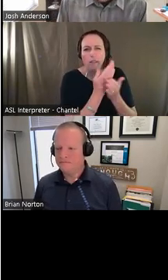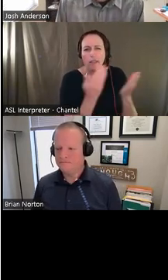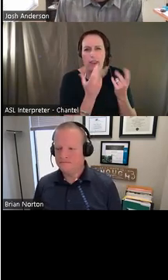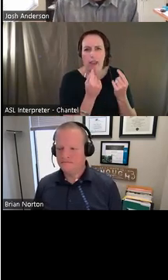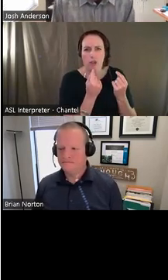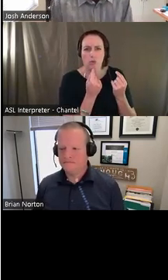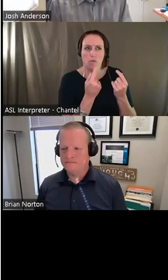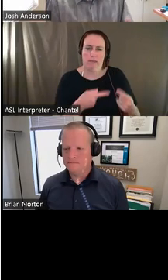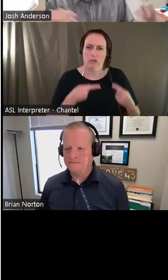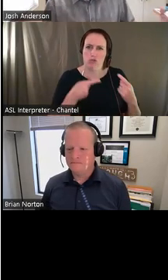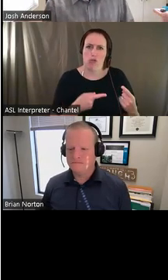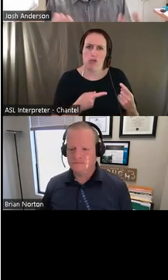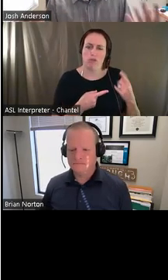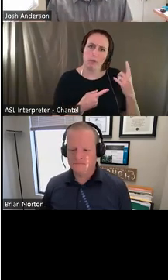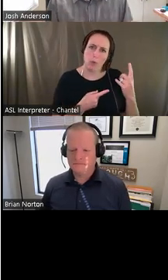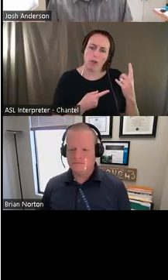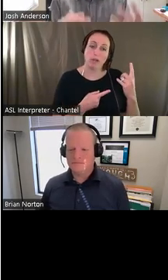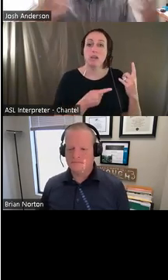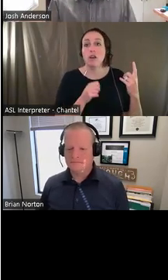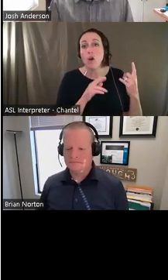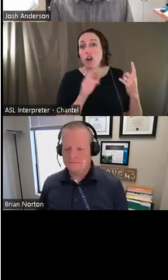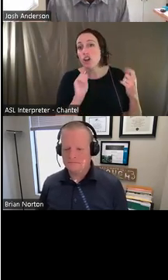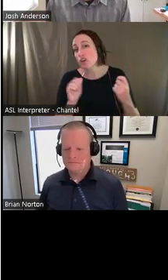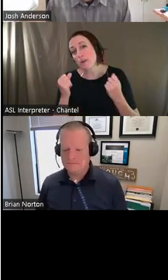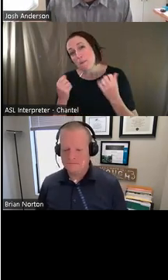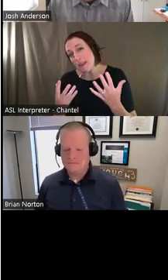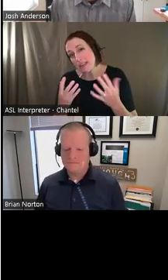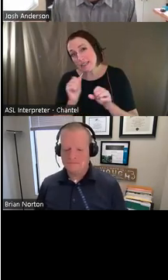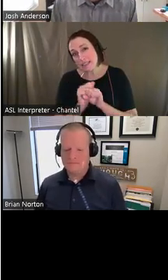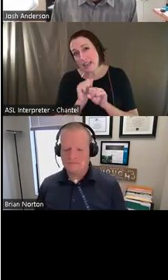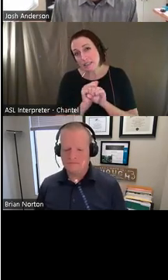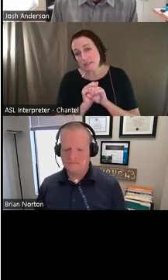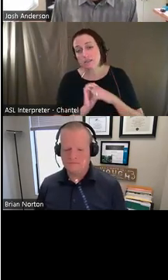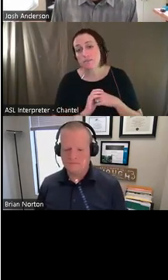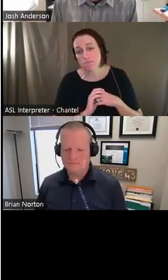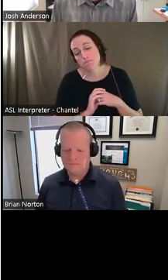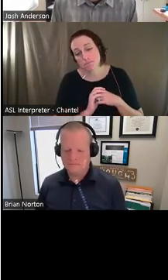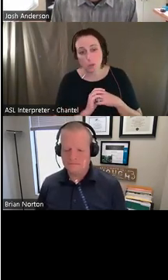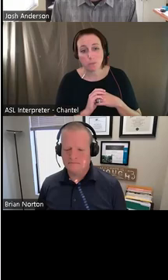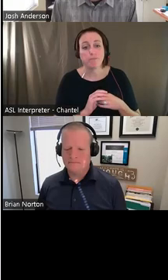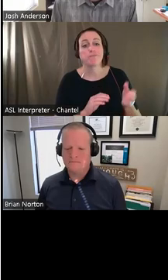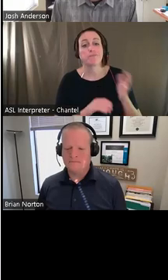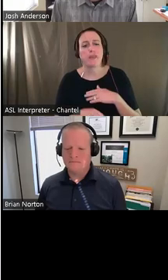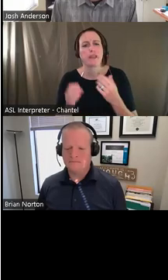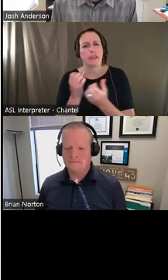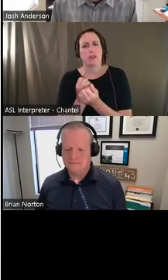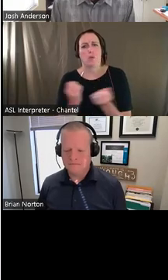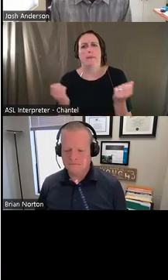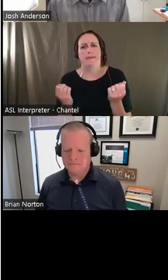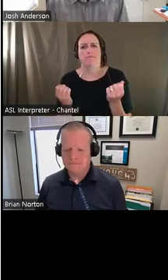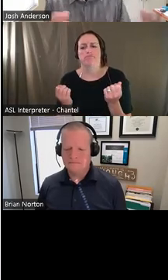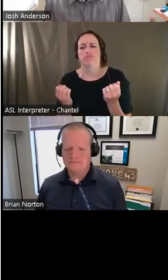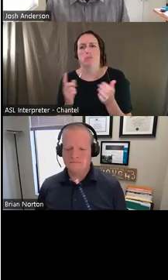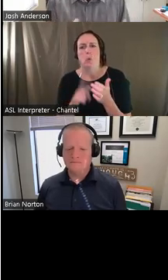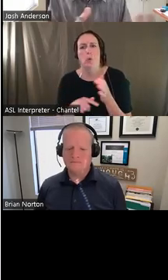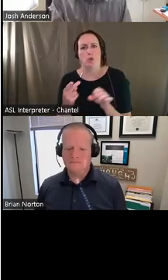to many, many, many tasks. Um, and then the equipment is there are things that I need to access.